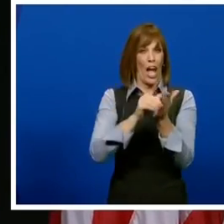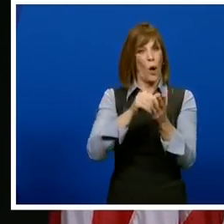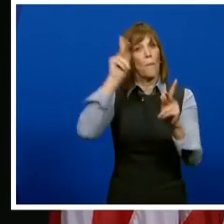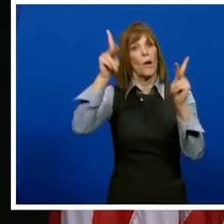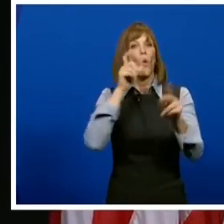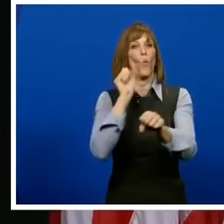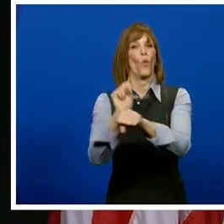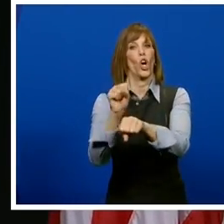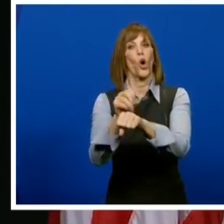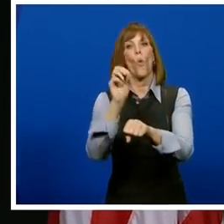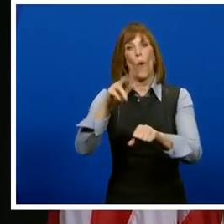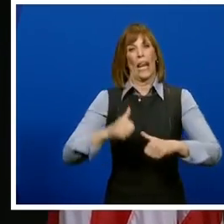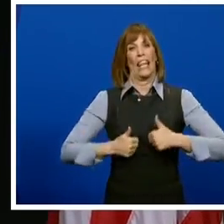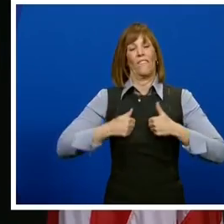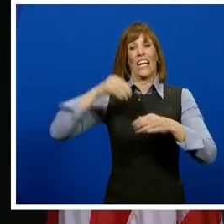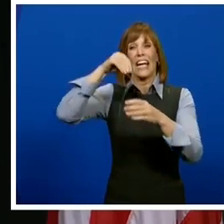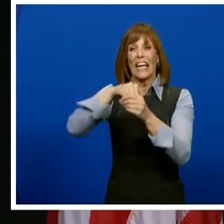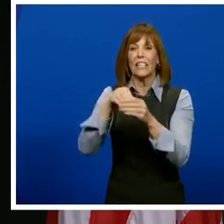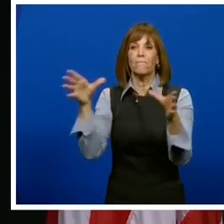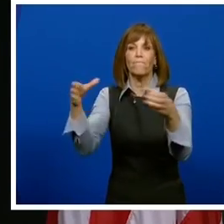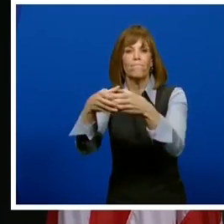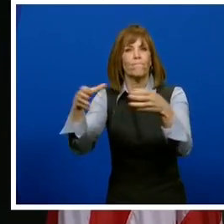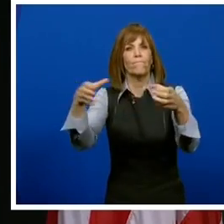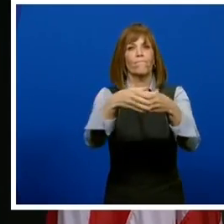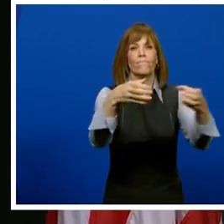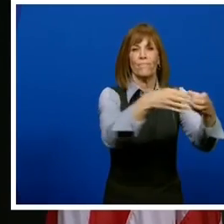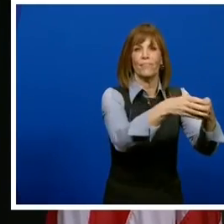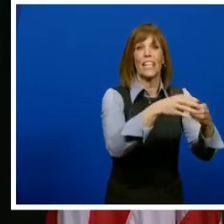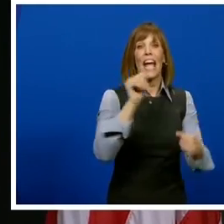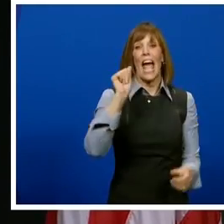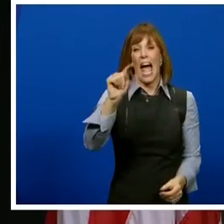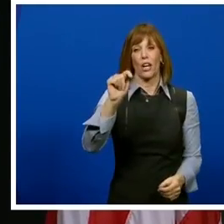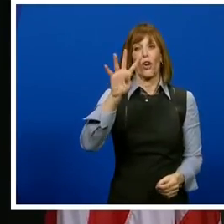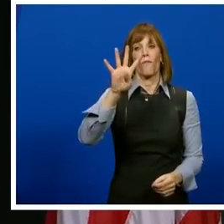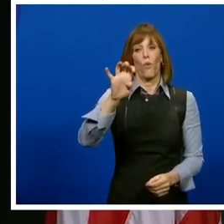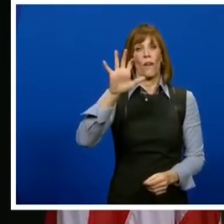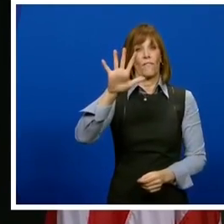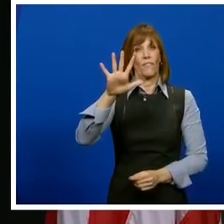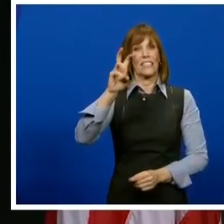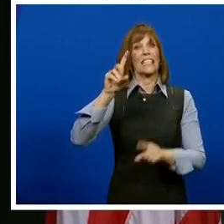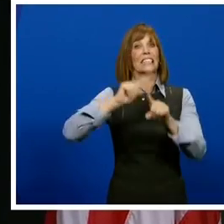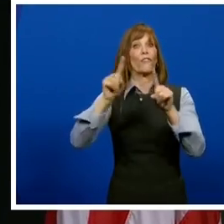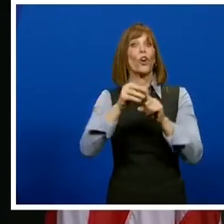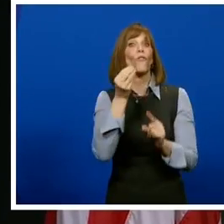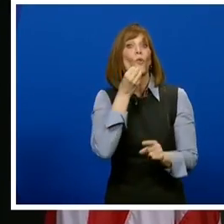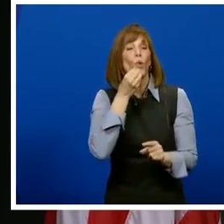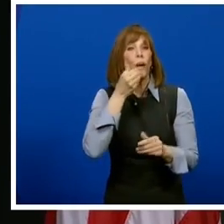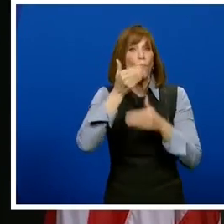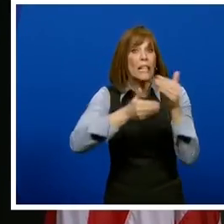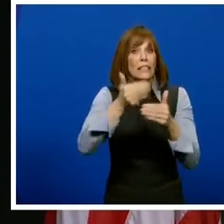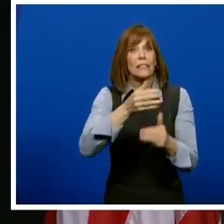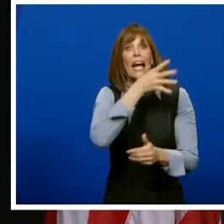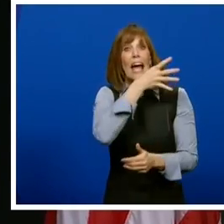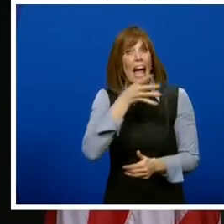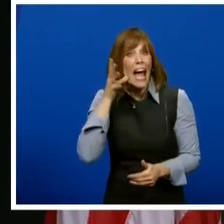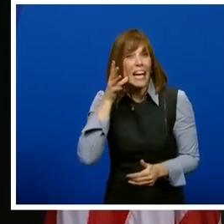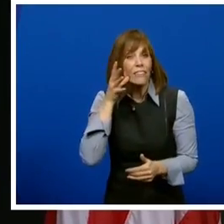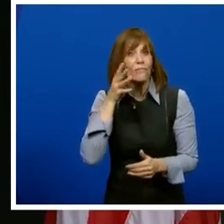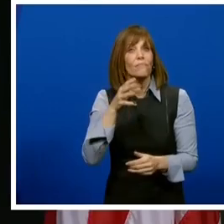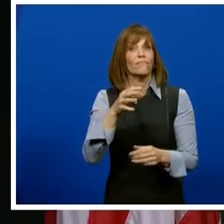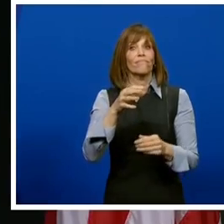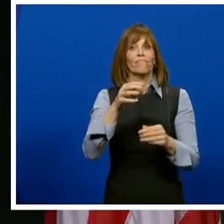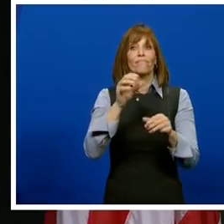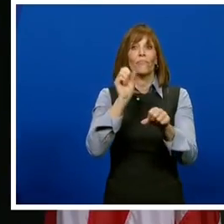who work or live in congregate settings at the 456 food processing, egg production, and